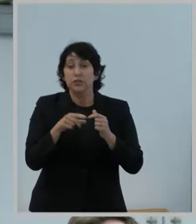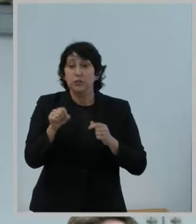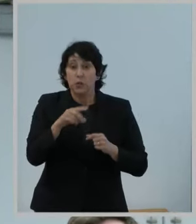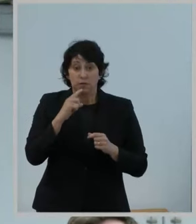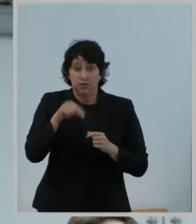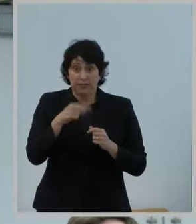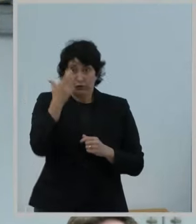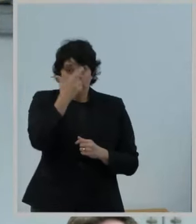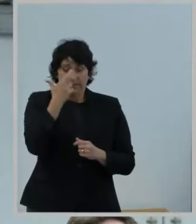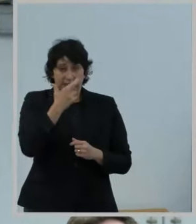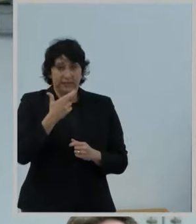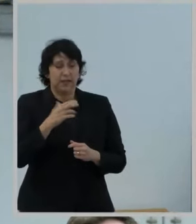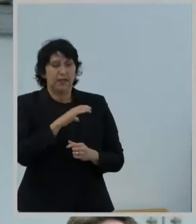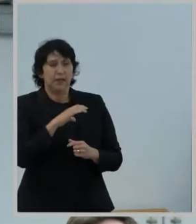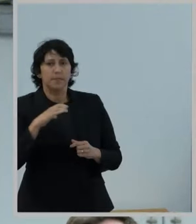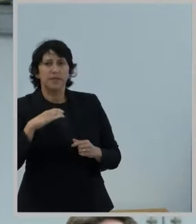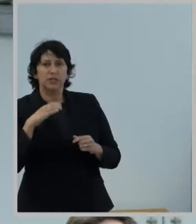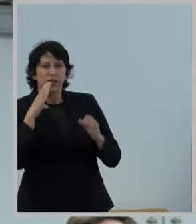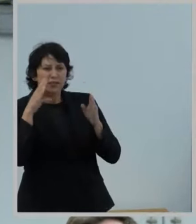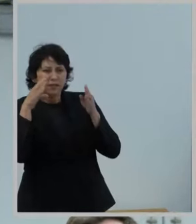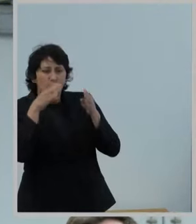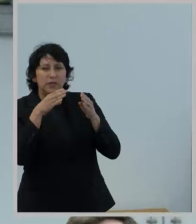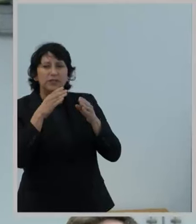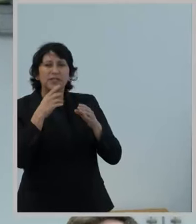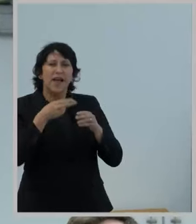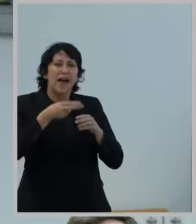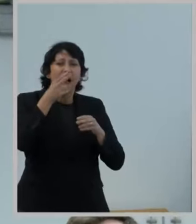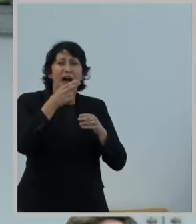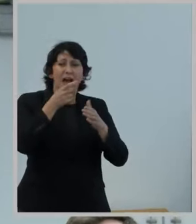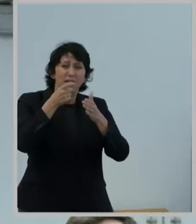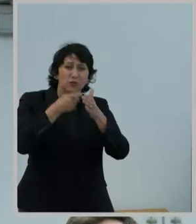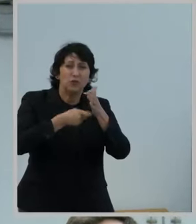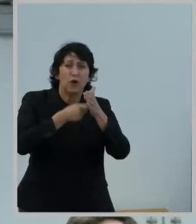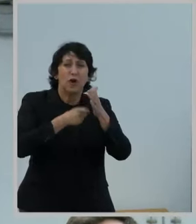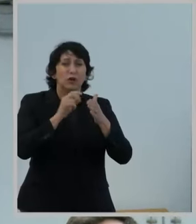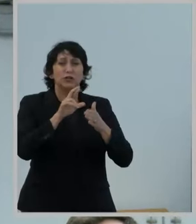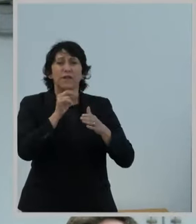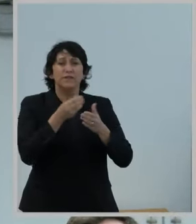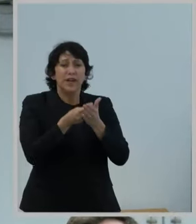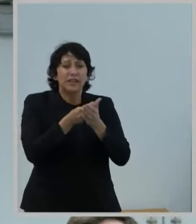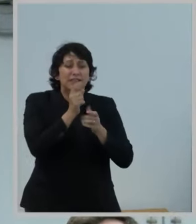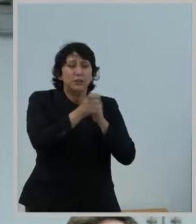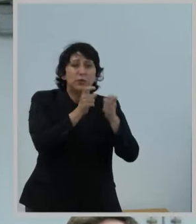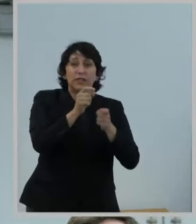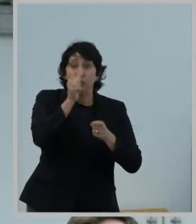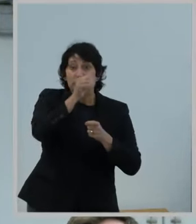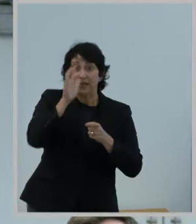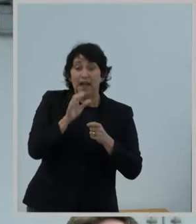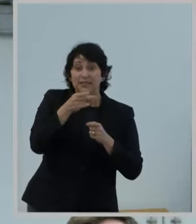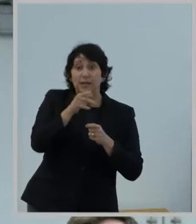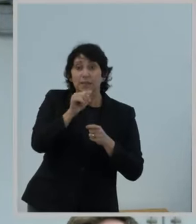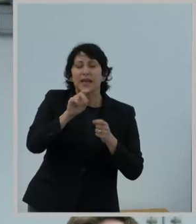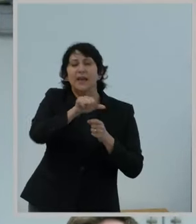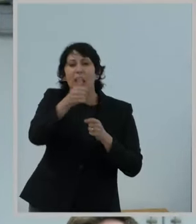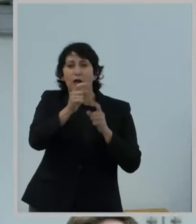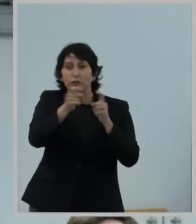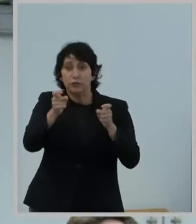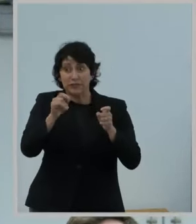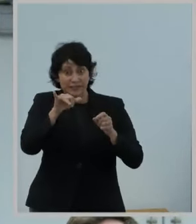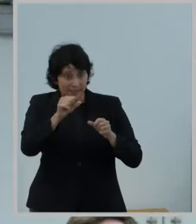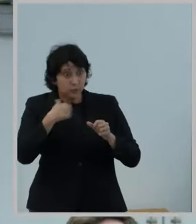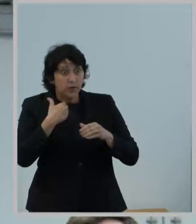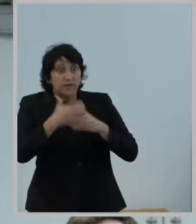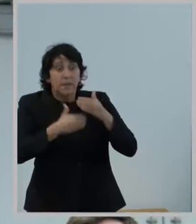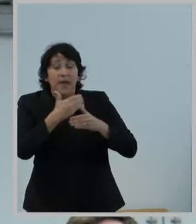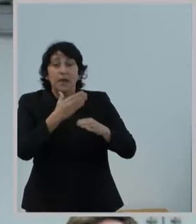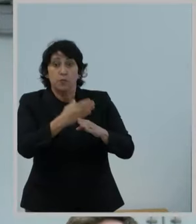the Commission has previously targeted high-cost funding to Alaska through the Alaska Plan and other programs. While progress has been made based